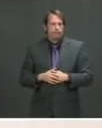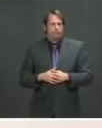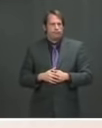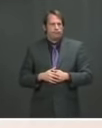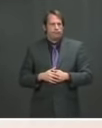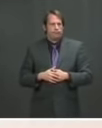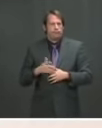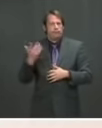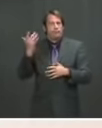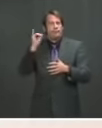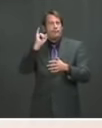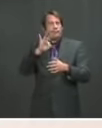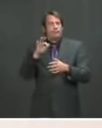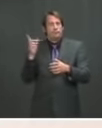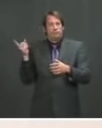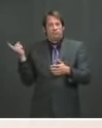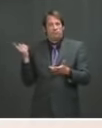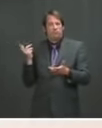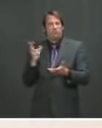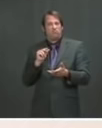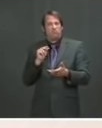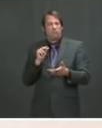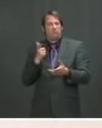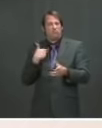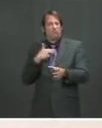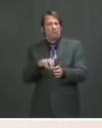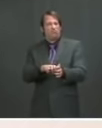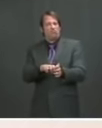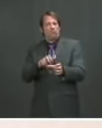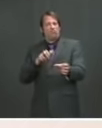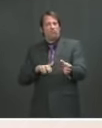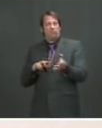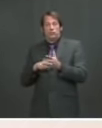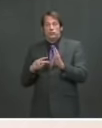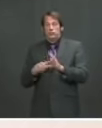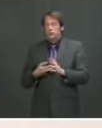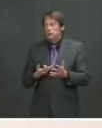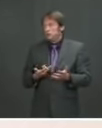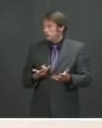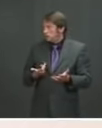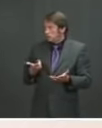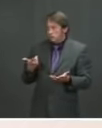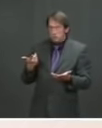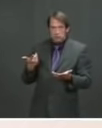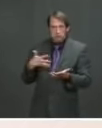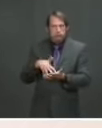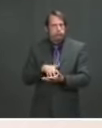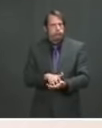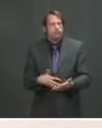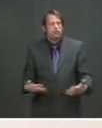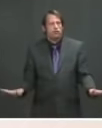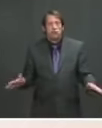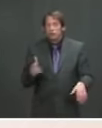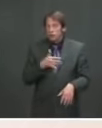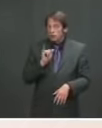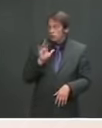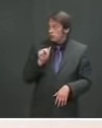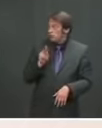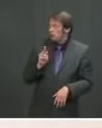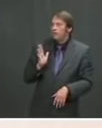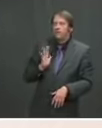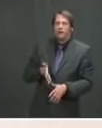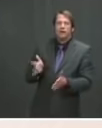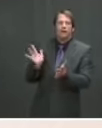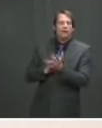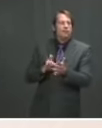visibility of Iran's nuclear capability, of what, of inspections at their sites, of